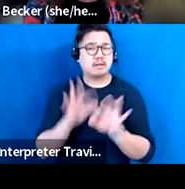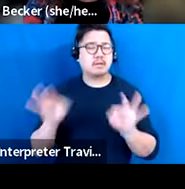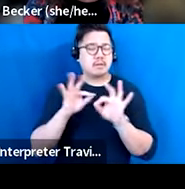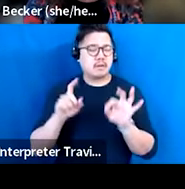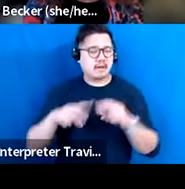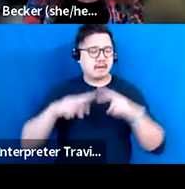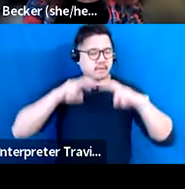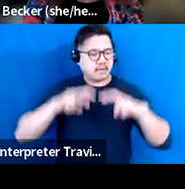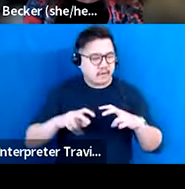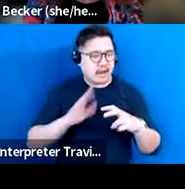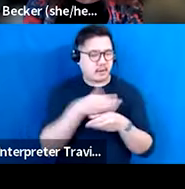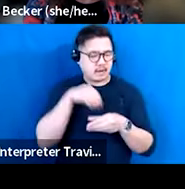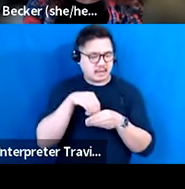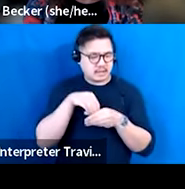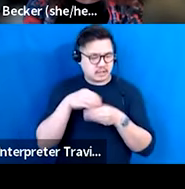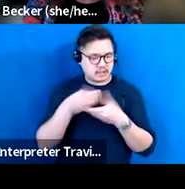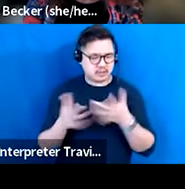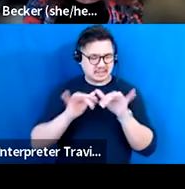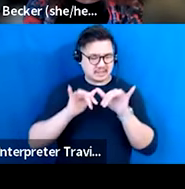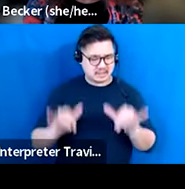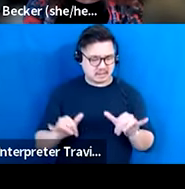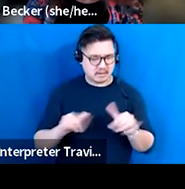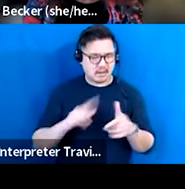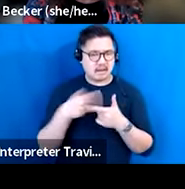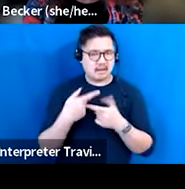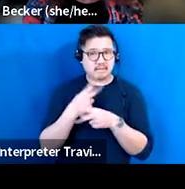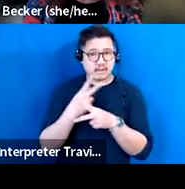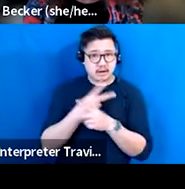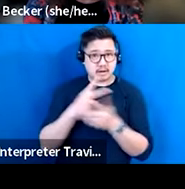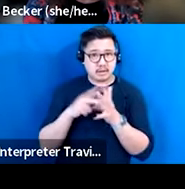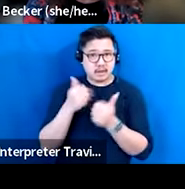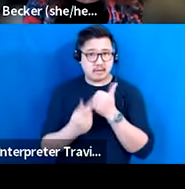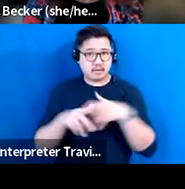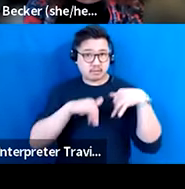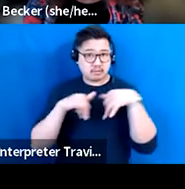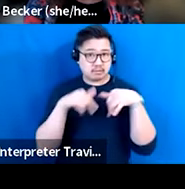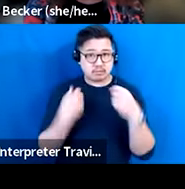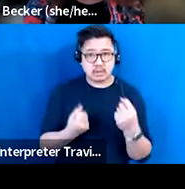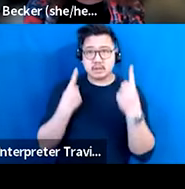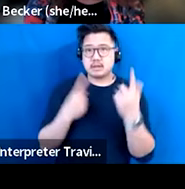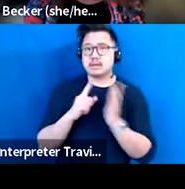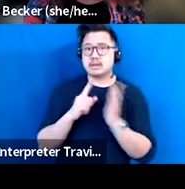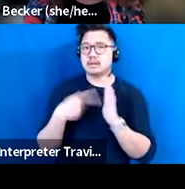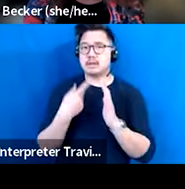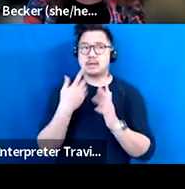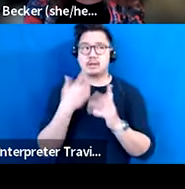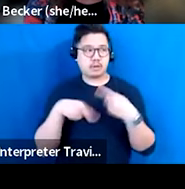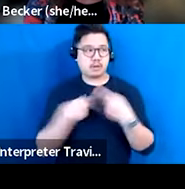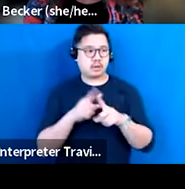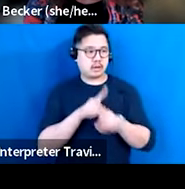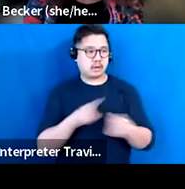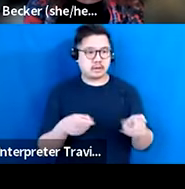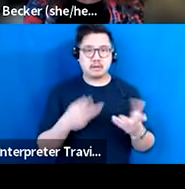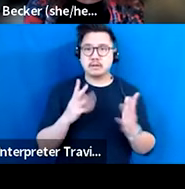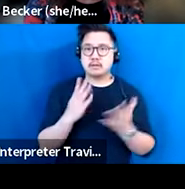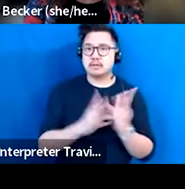internal systems and just make sure everybody is on the same page. Because I think it can be very surprising that depending on your position,